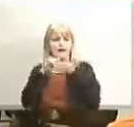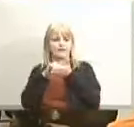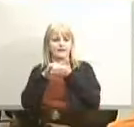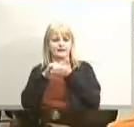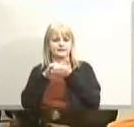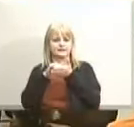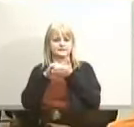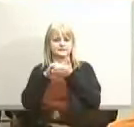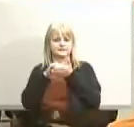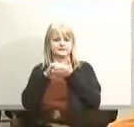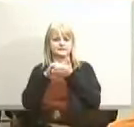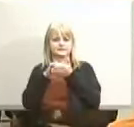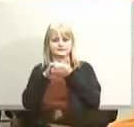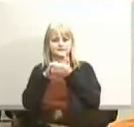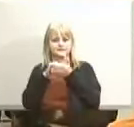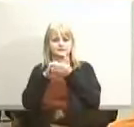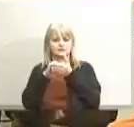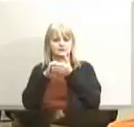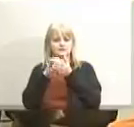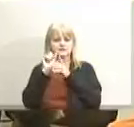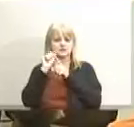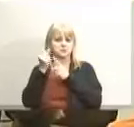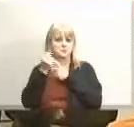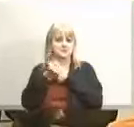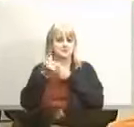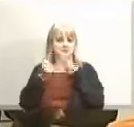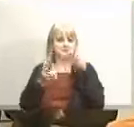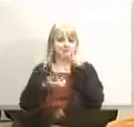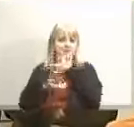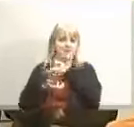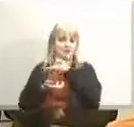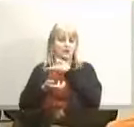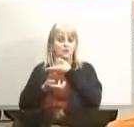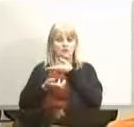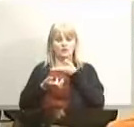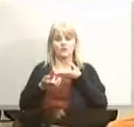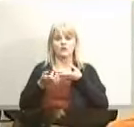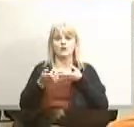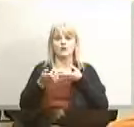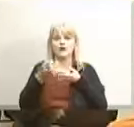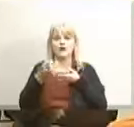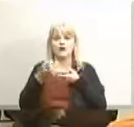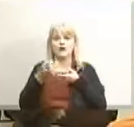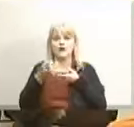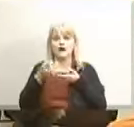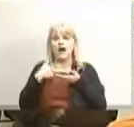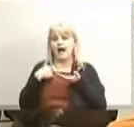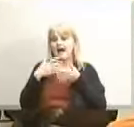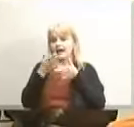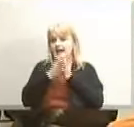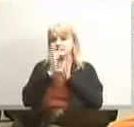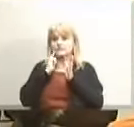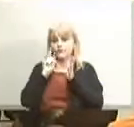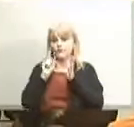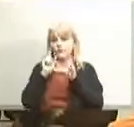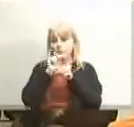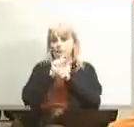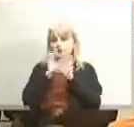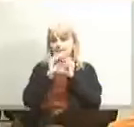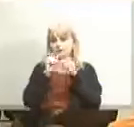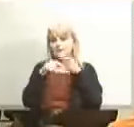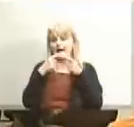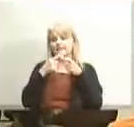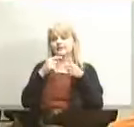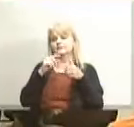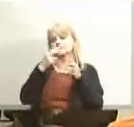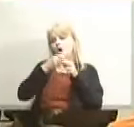see a couple of times i've uh requested and others i think have as well work session on the alternative schools in general